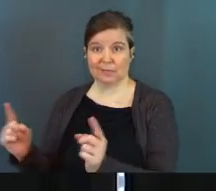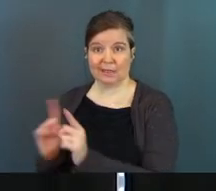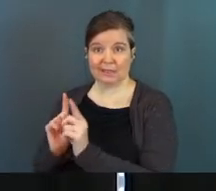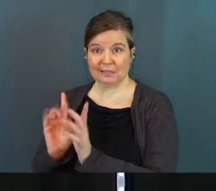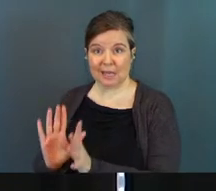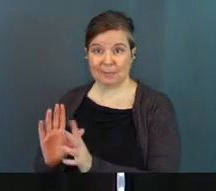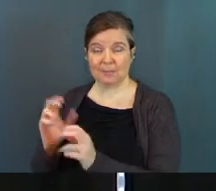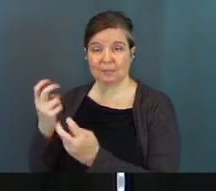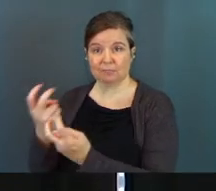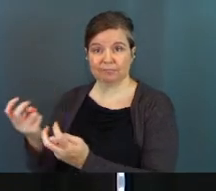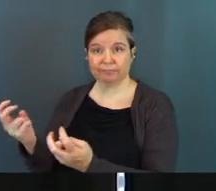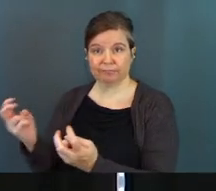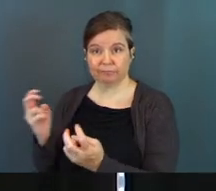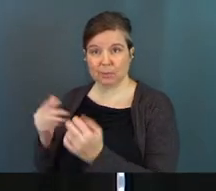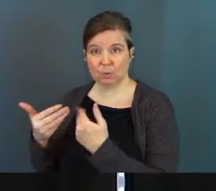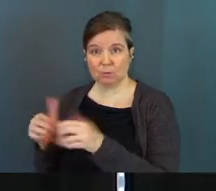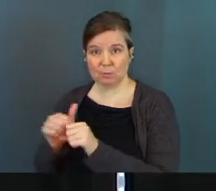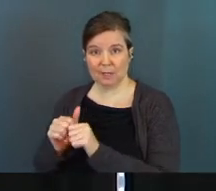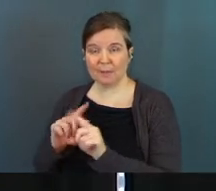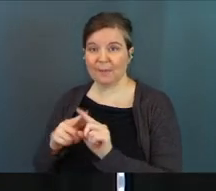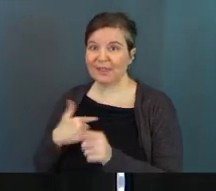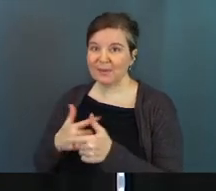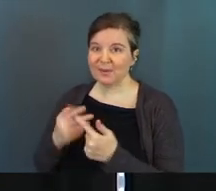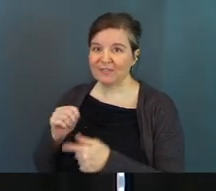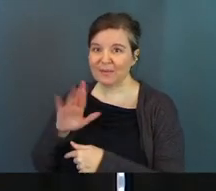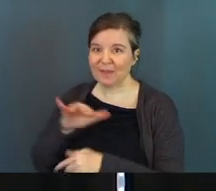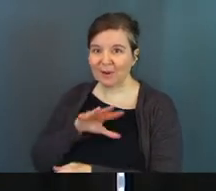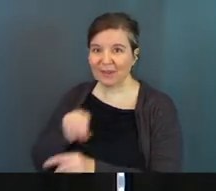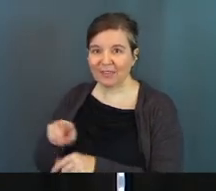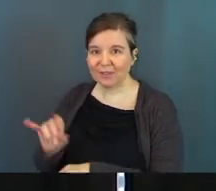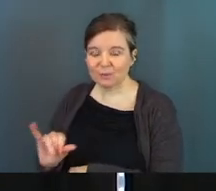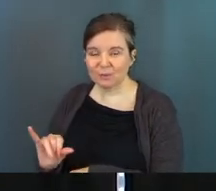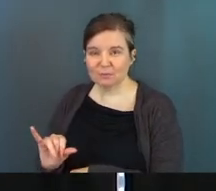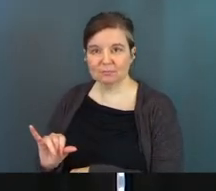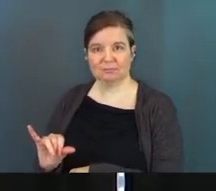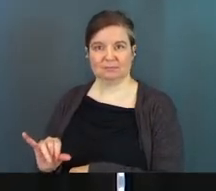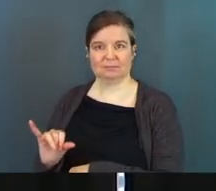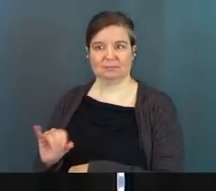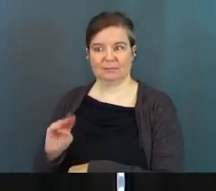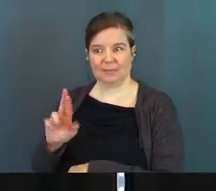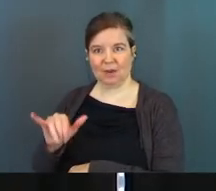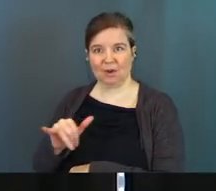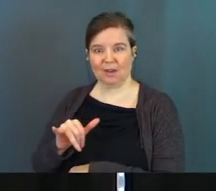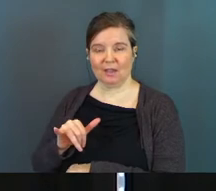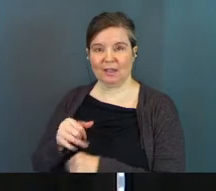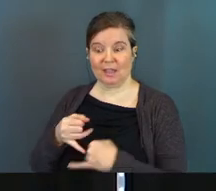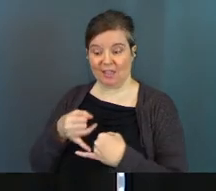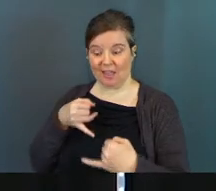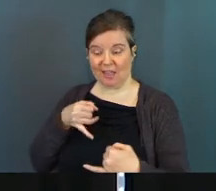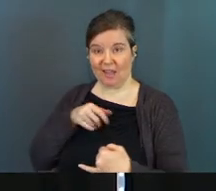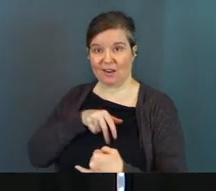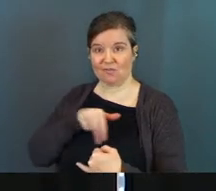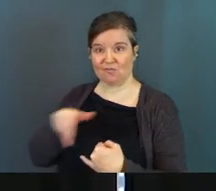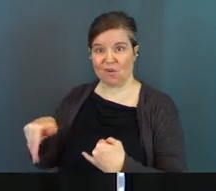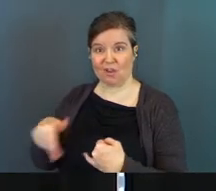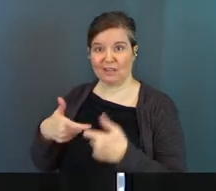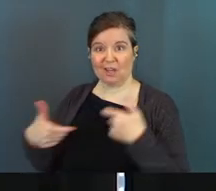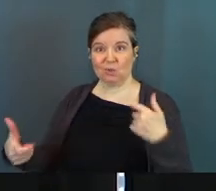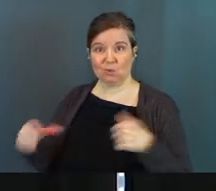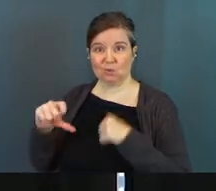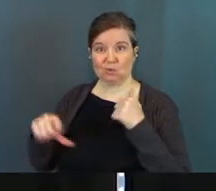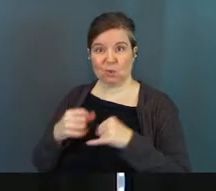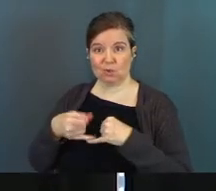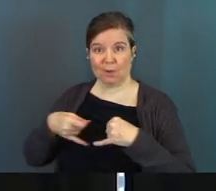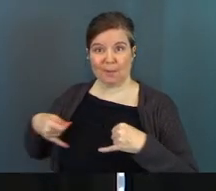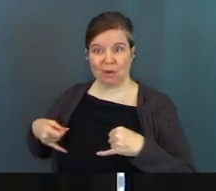other men sitting in the room together. But you have Mary in there. Mary has just crossed a huge social boundary.